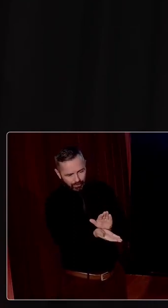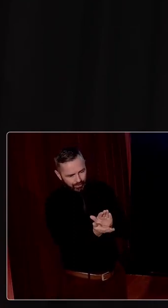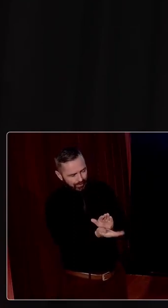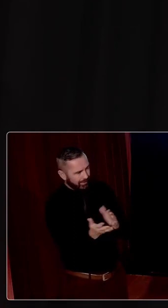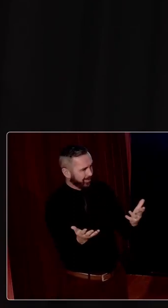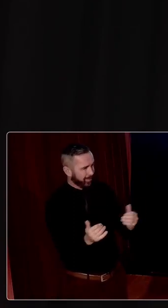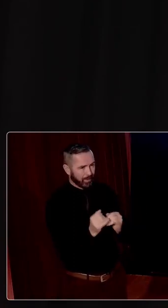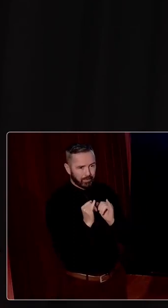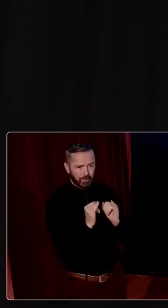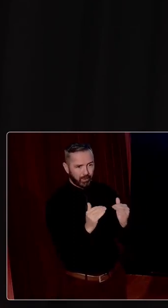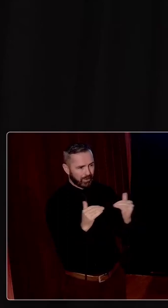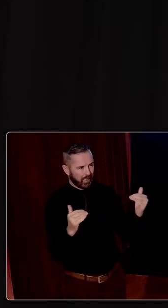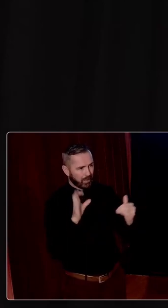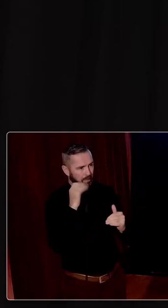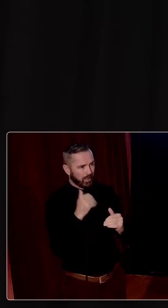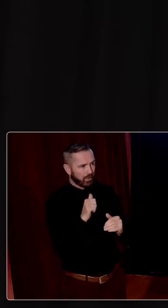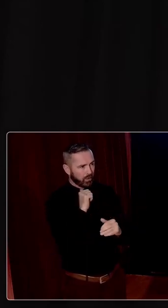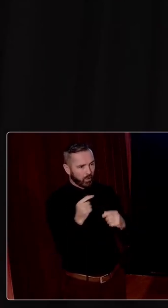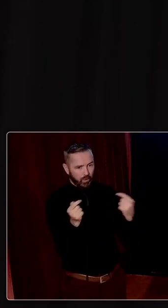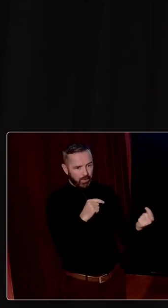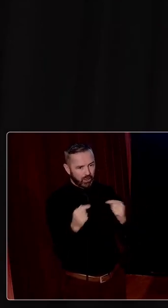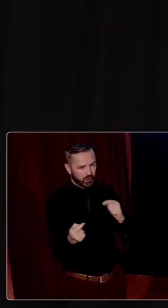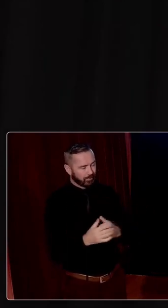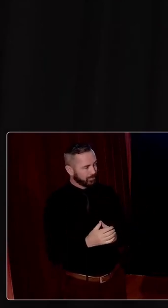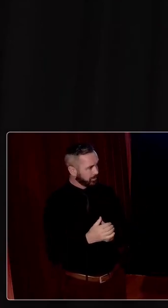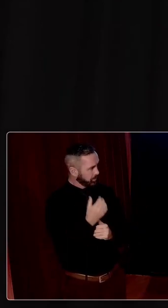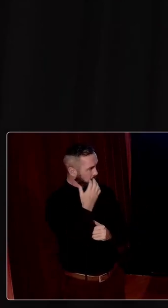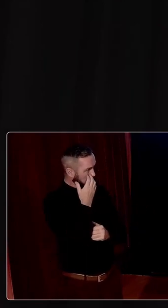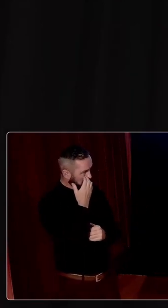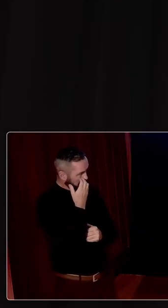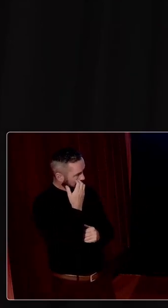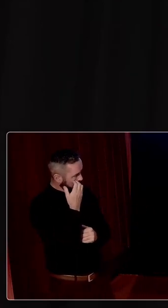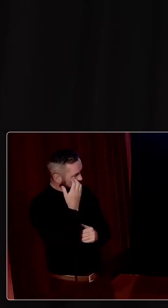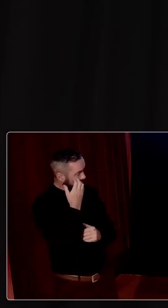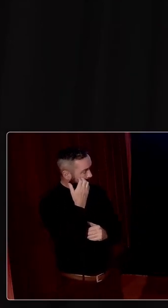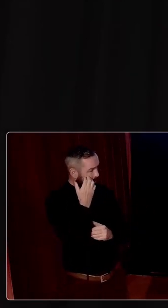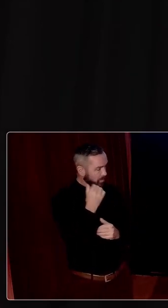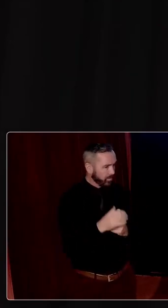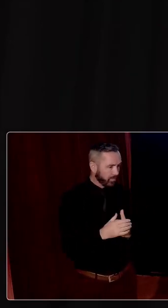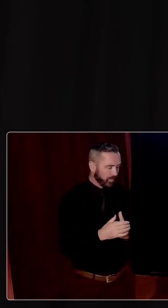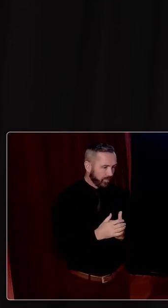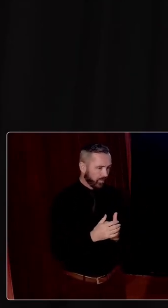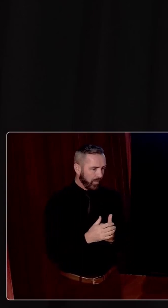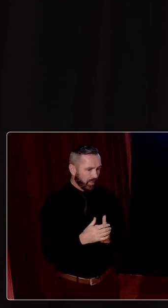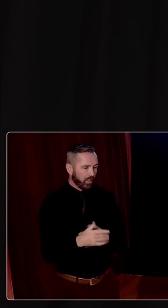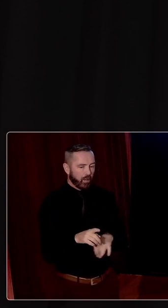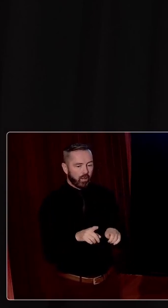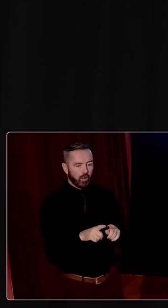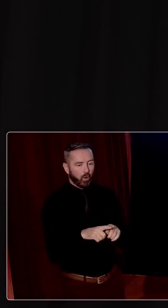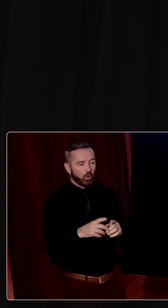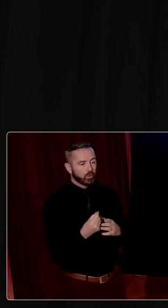Very poor standards because of the lack of competition. It was also, I think, the injection